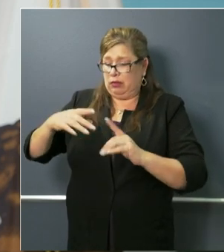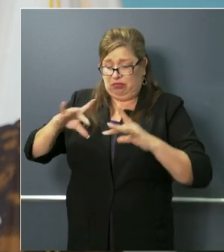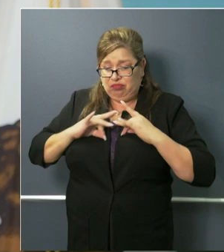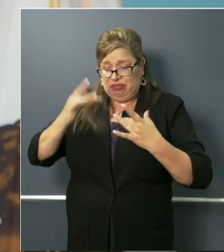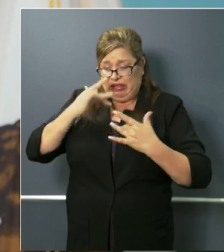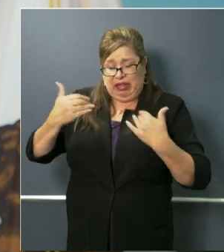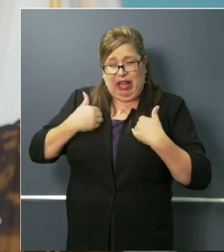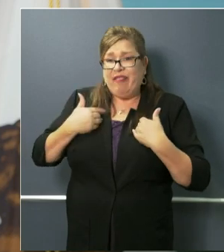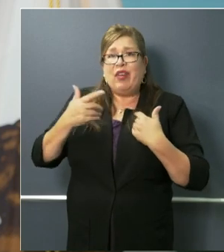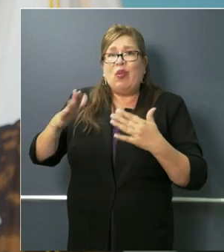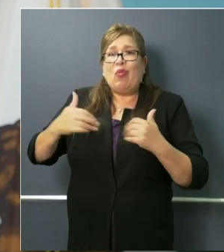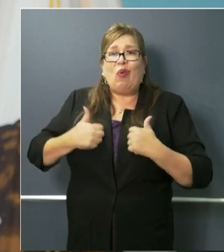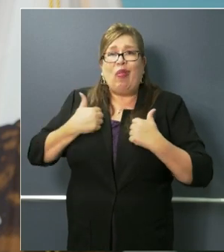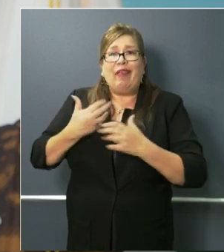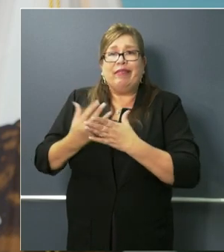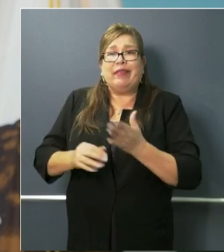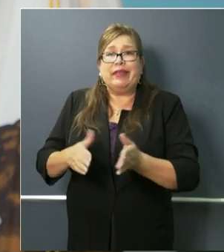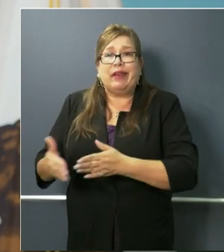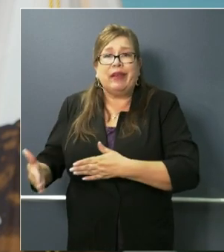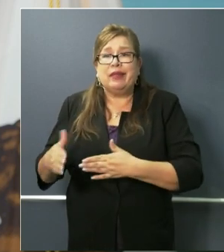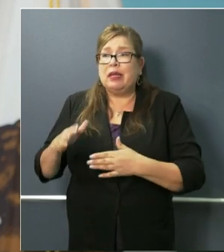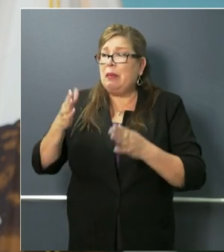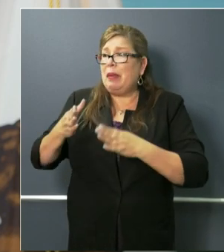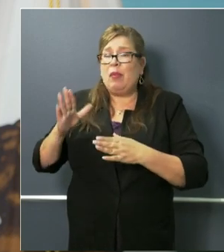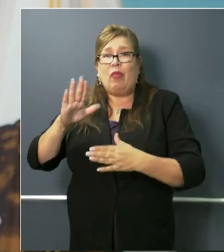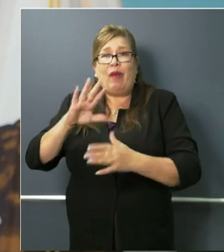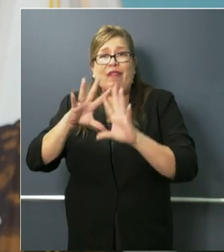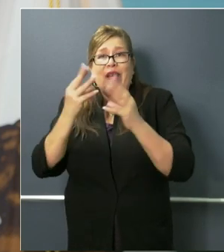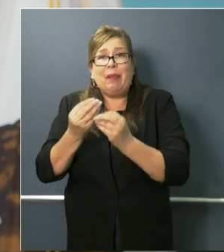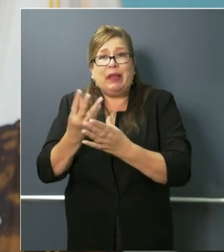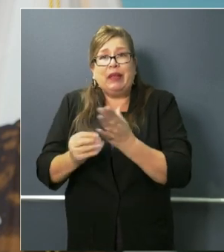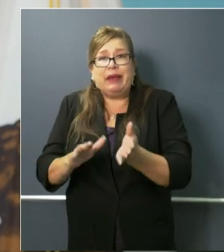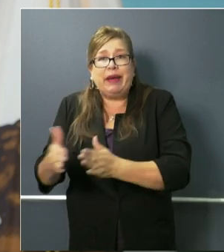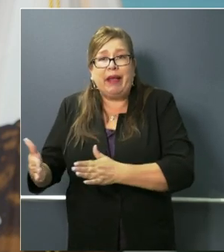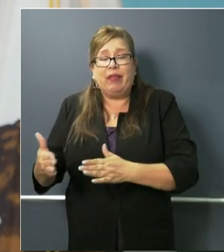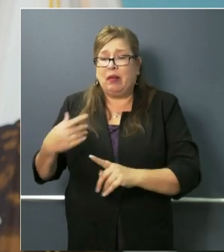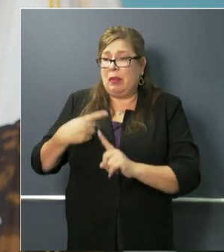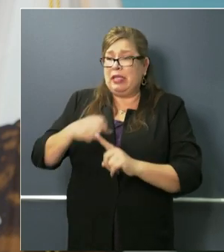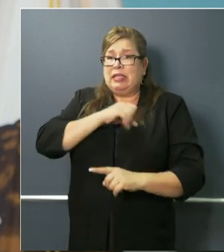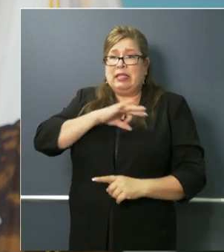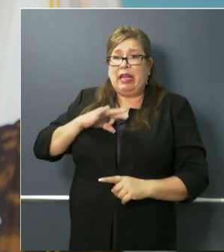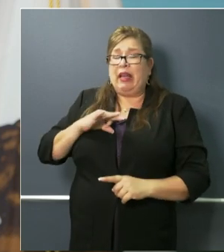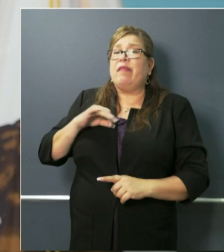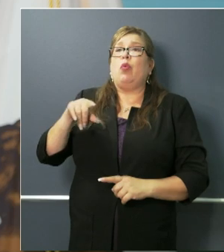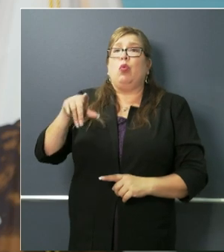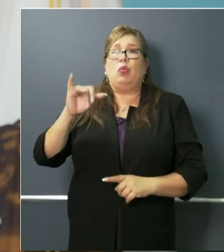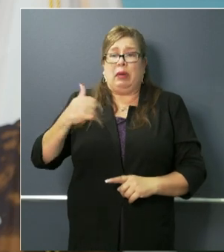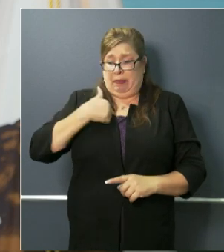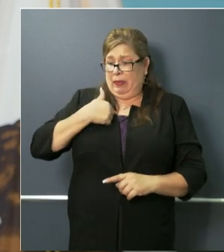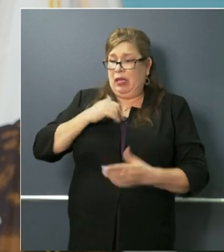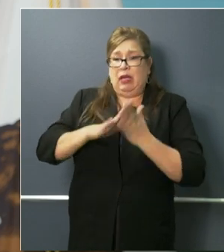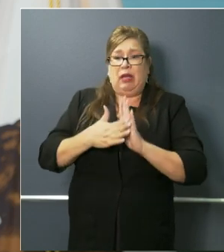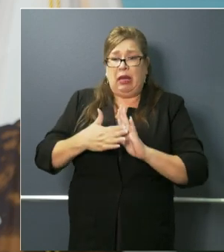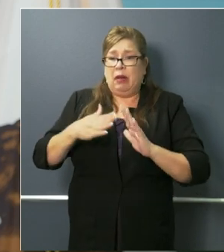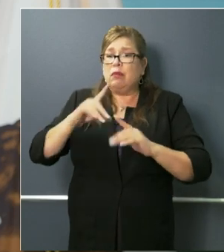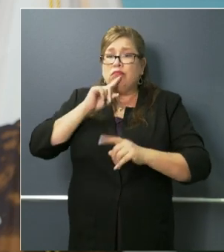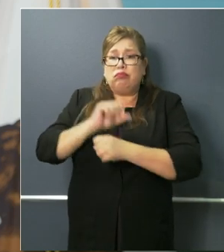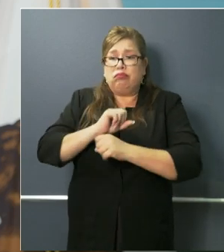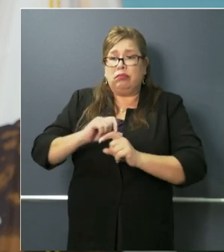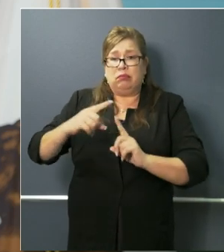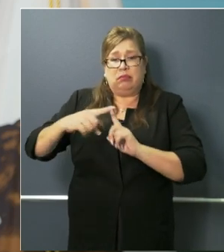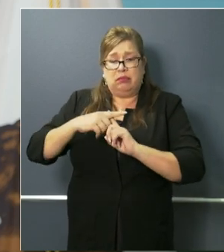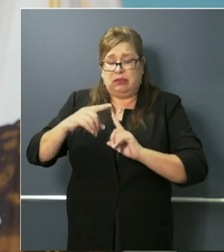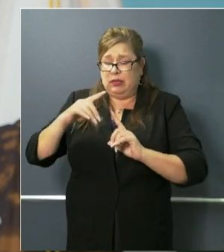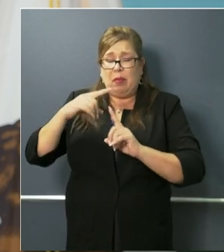lives people losing their loved ones and staff uh having to deal with the consequences of being tested positive themselves or just the